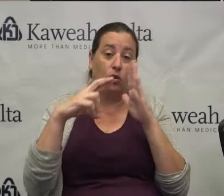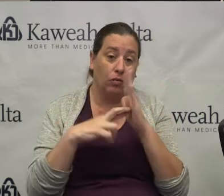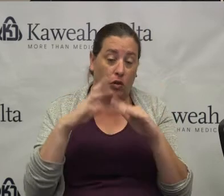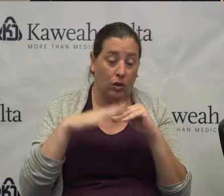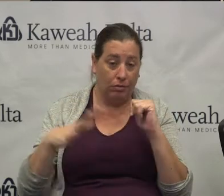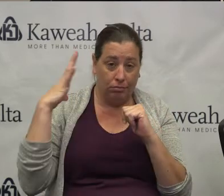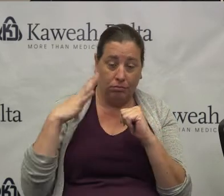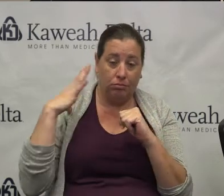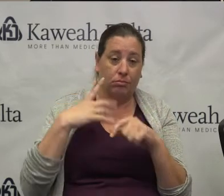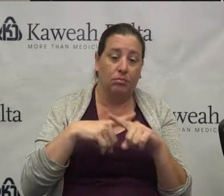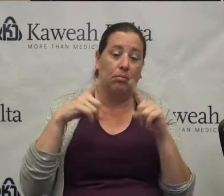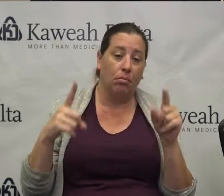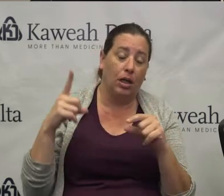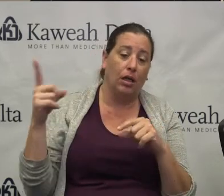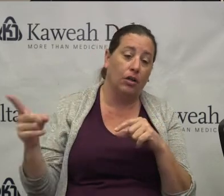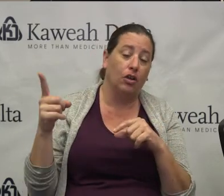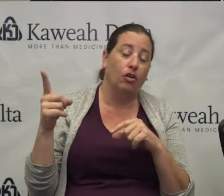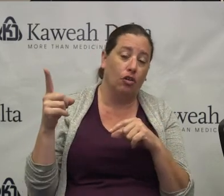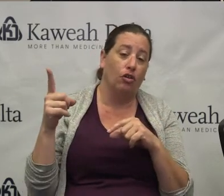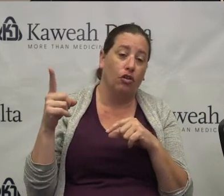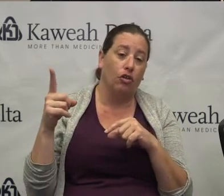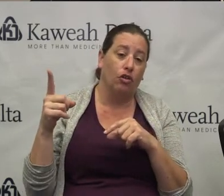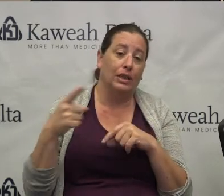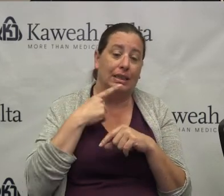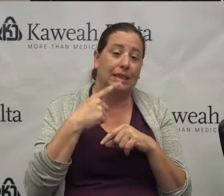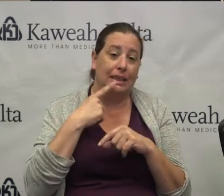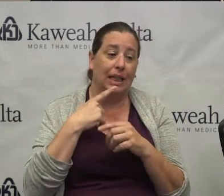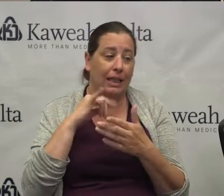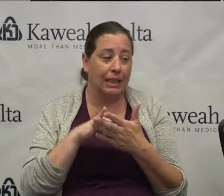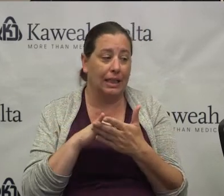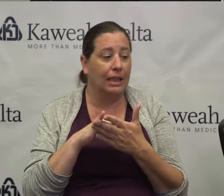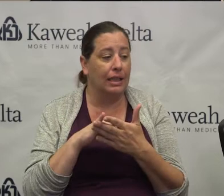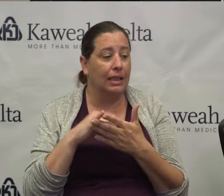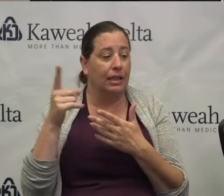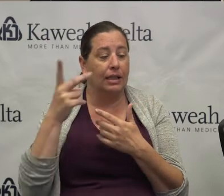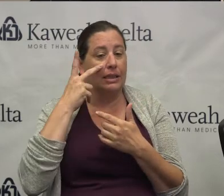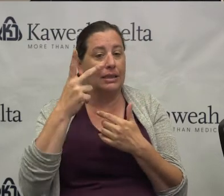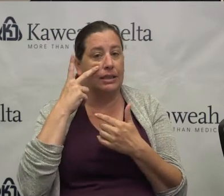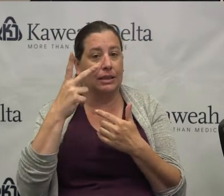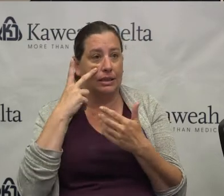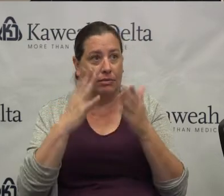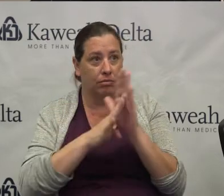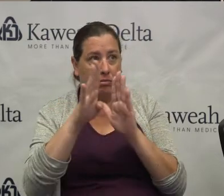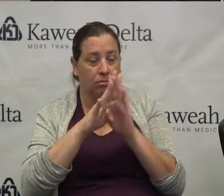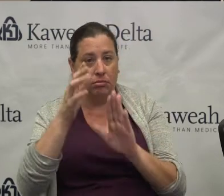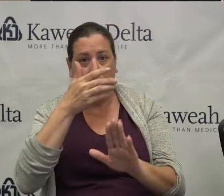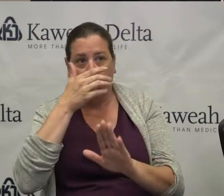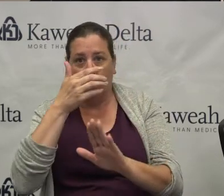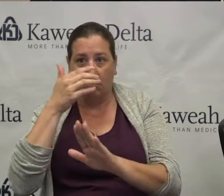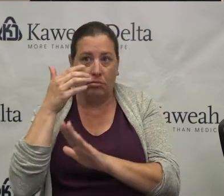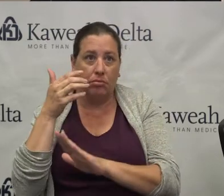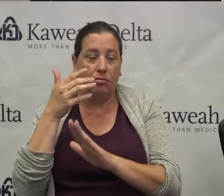would. But you're seeing that, you know, develop more and more in different communities that are under siege.